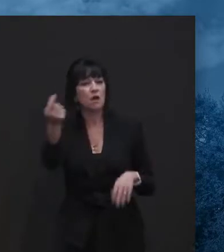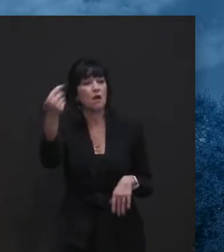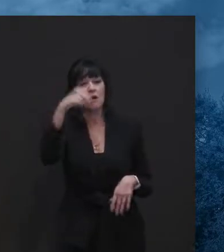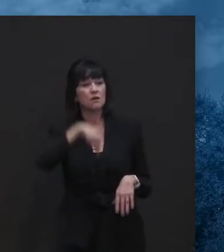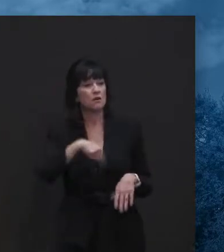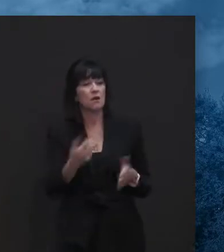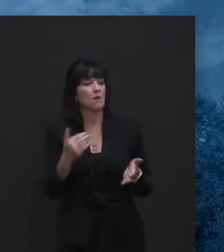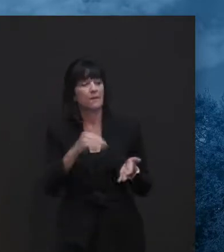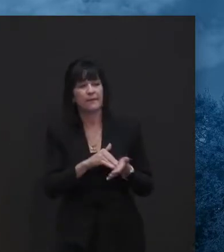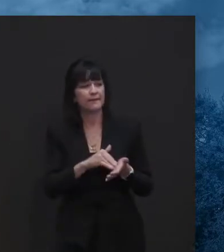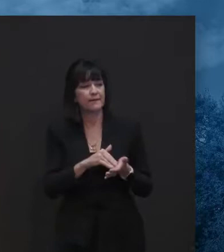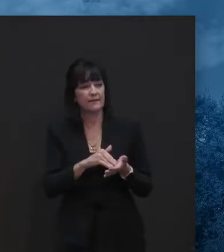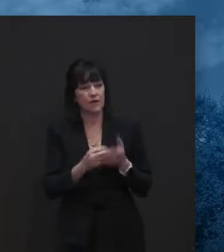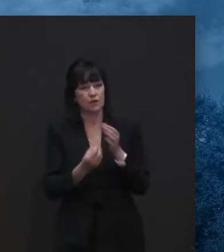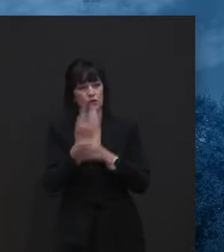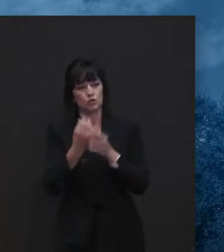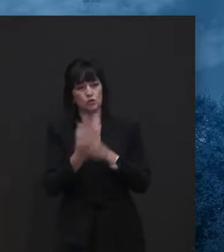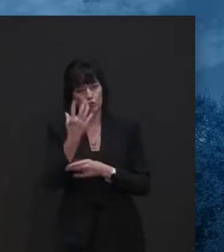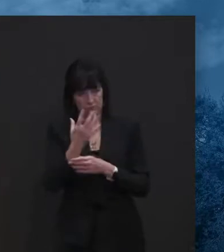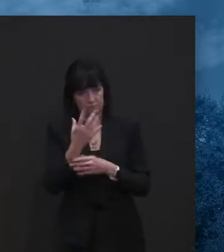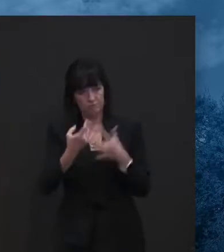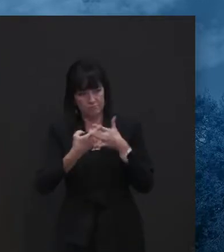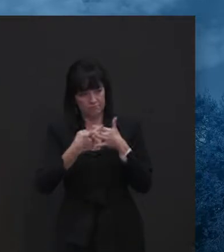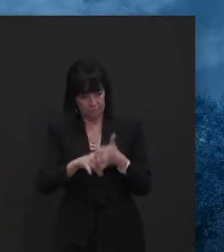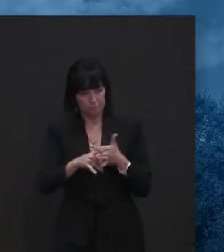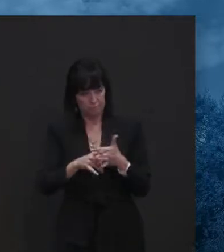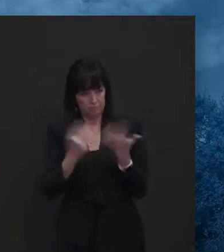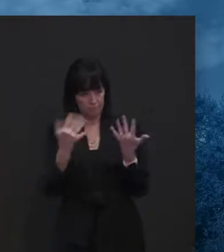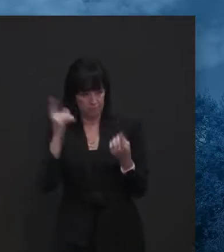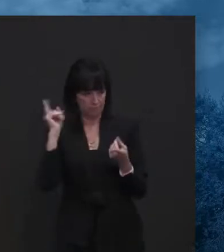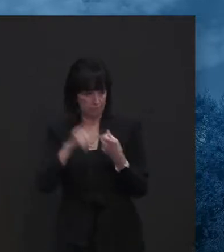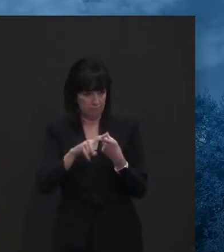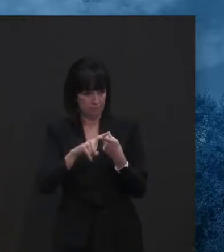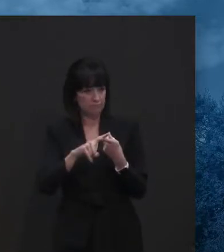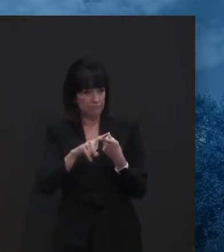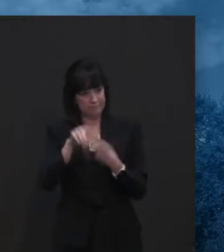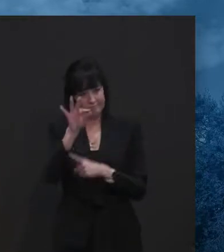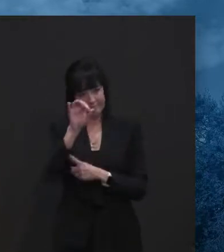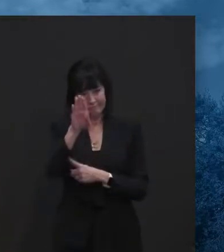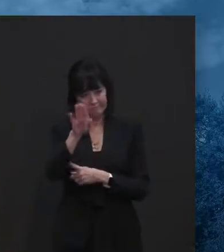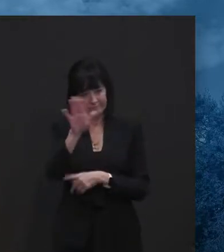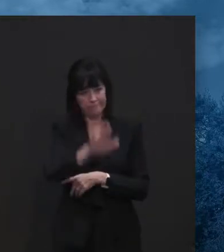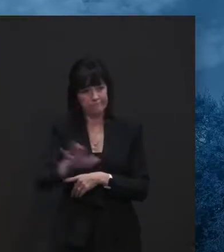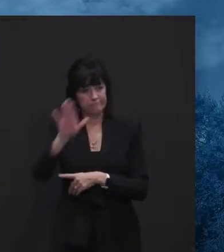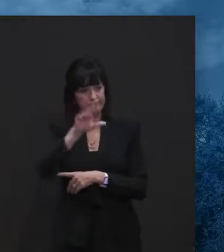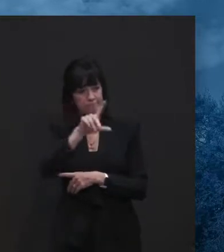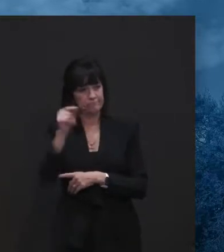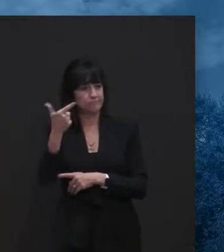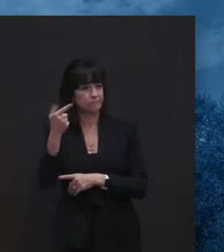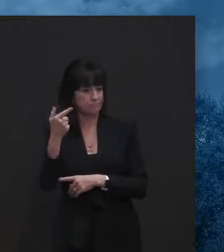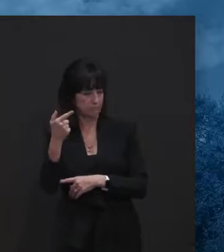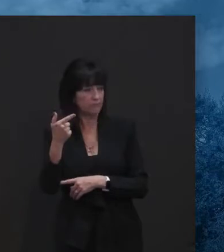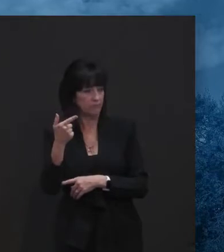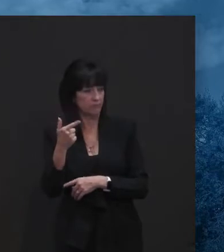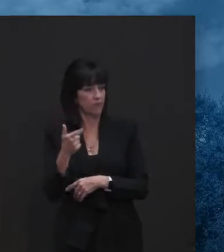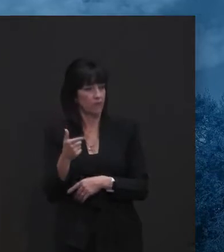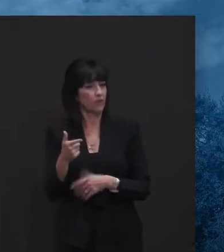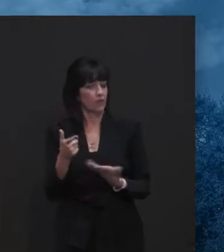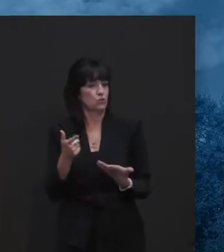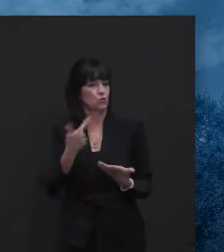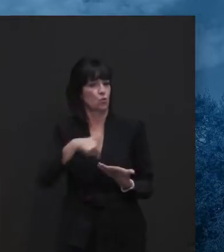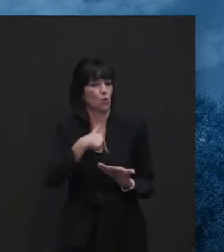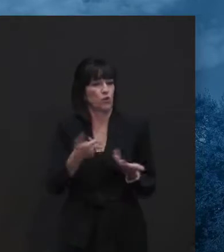Um, and just, just talking to Dr. Hogan, I'm sorry, Governor Hogan about being, about being part of that specific,